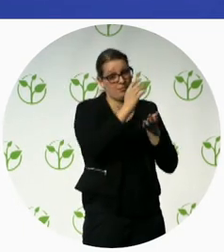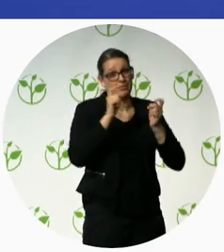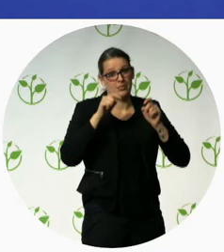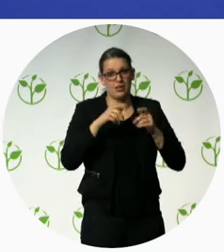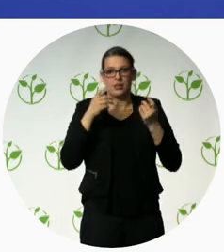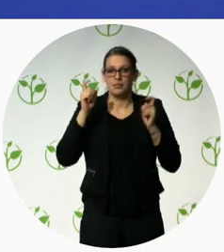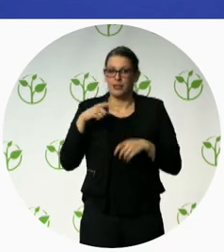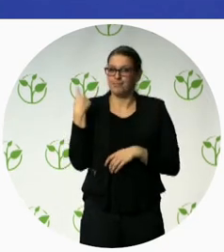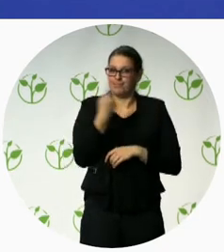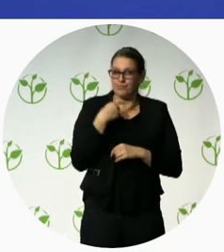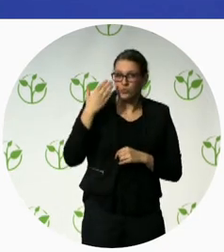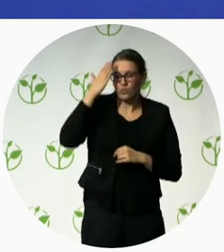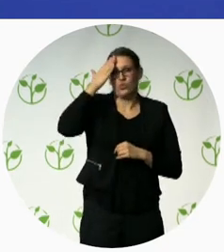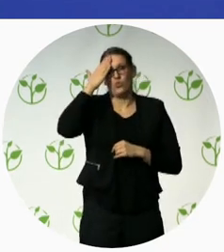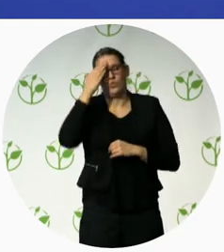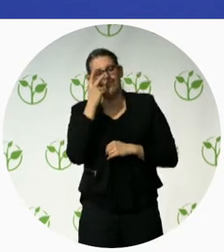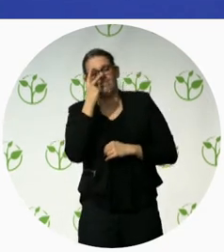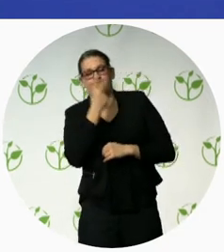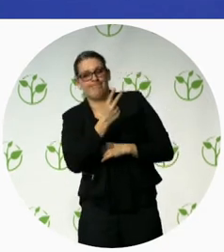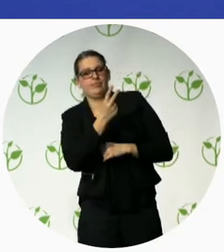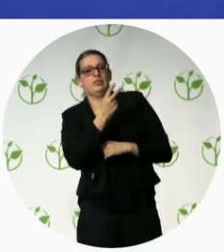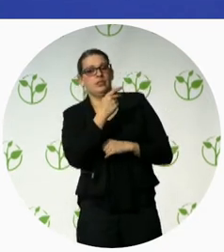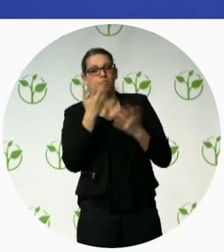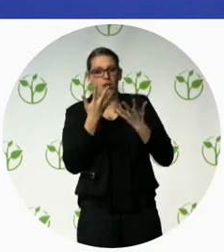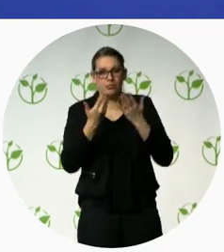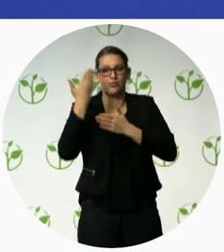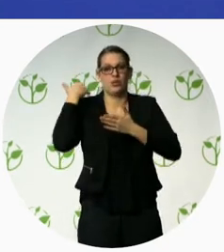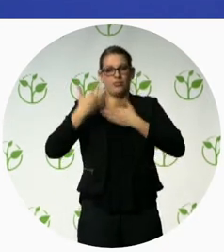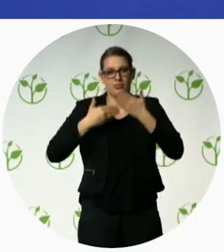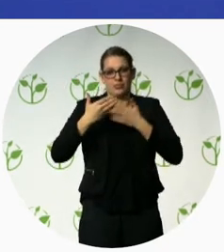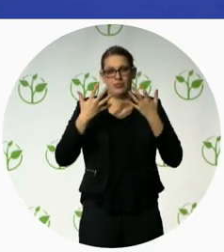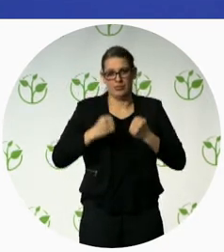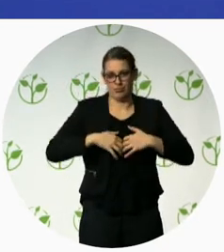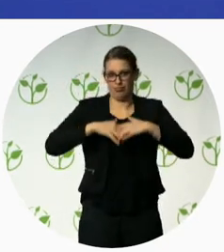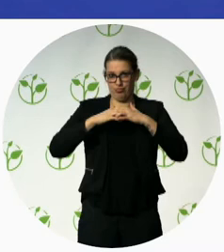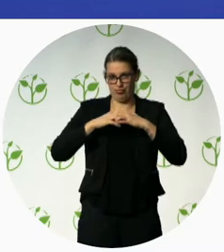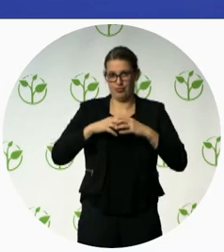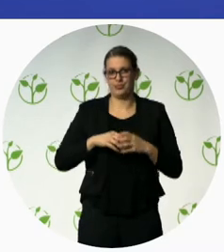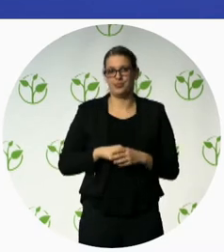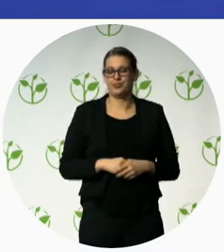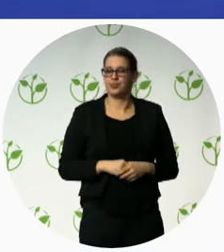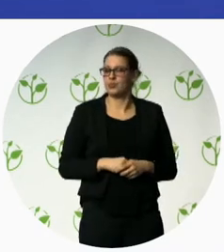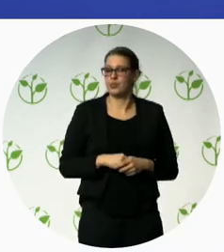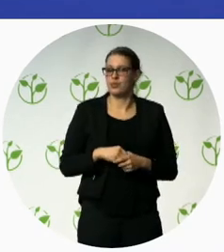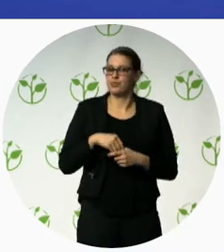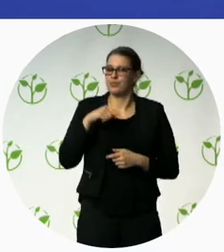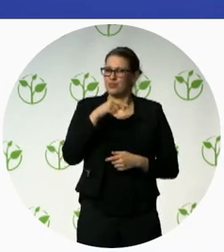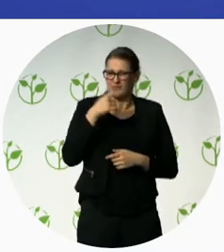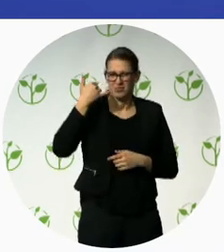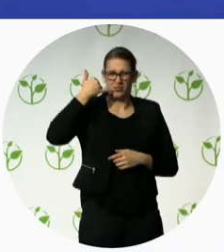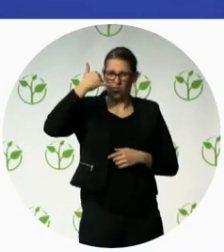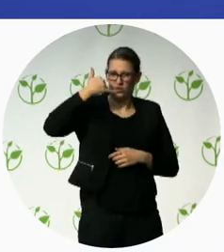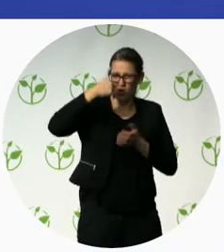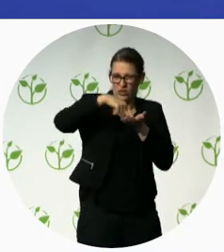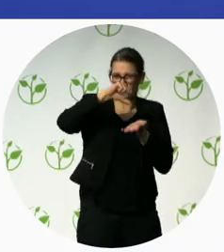requirements and the adaptations and it's actually upgraded. So if I knew it, I would do